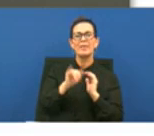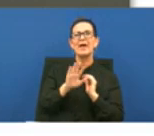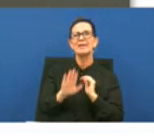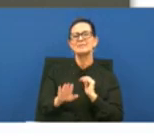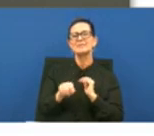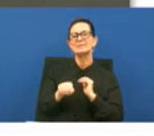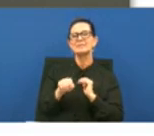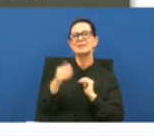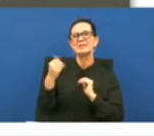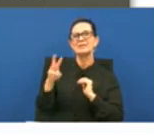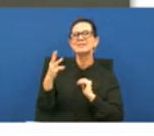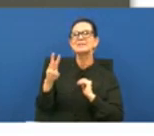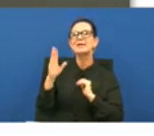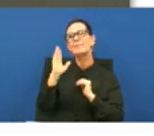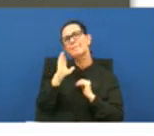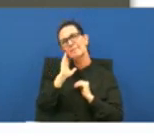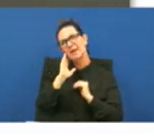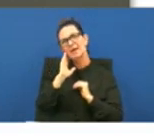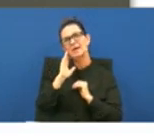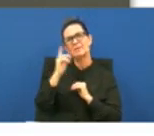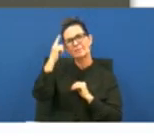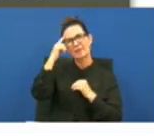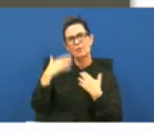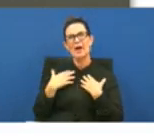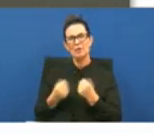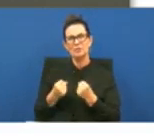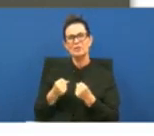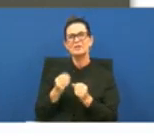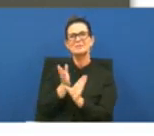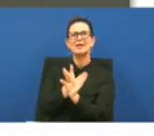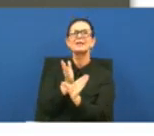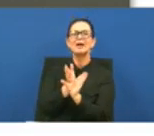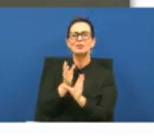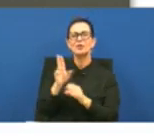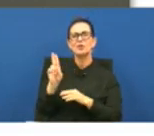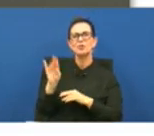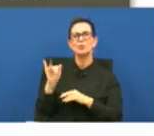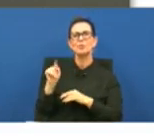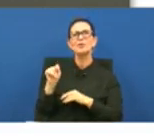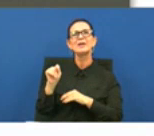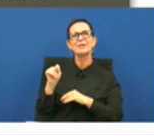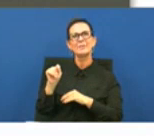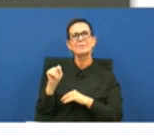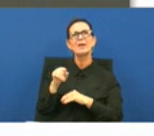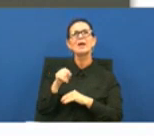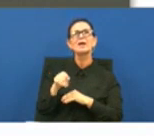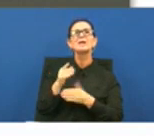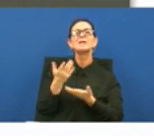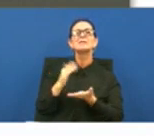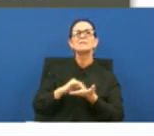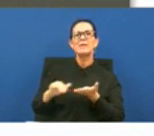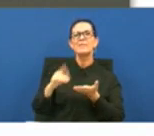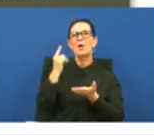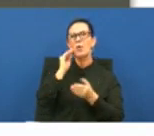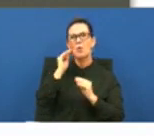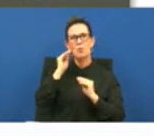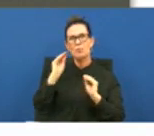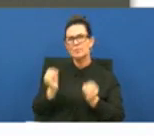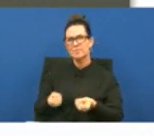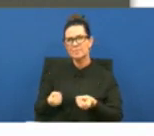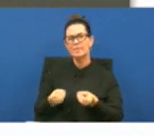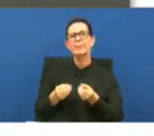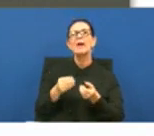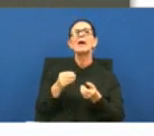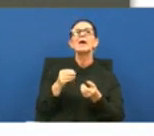psychiatric unit 31 was discharged went home 22 went to a